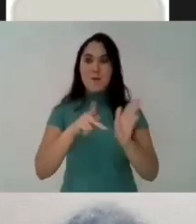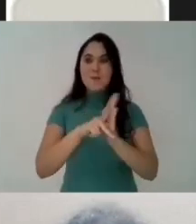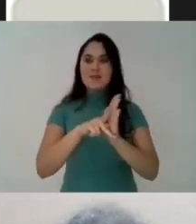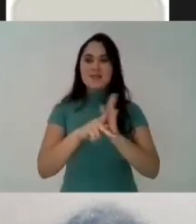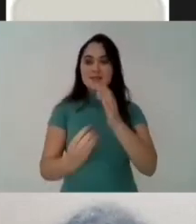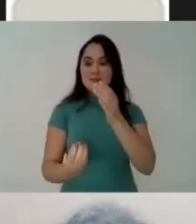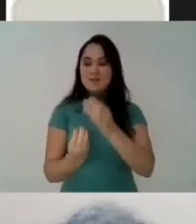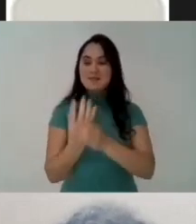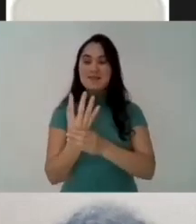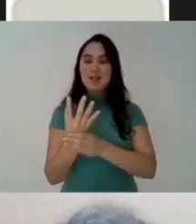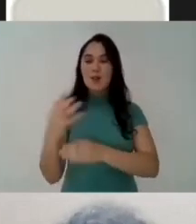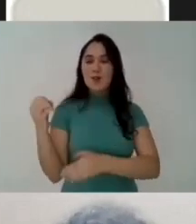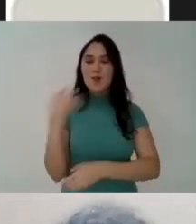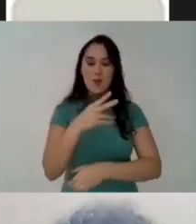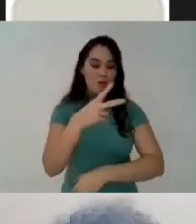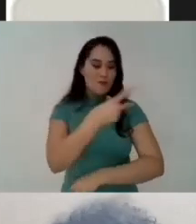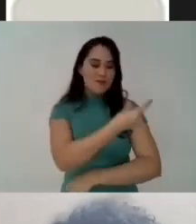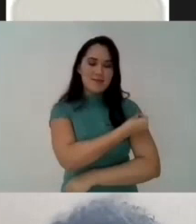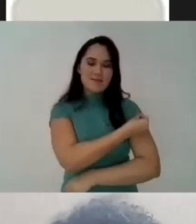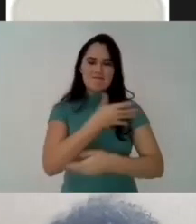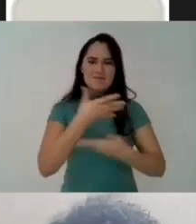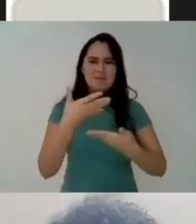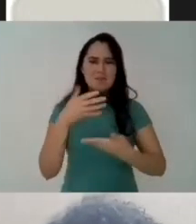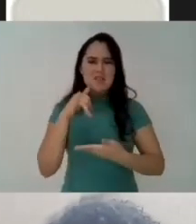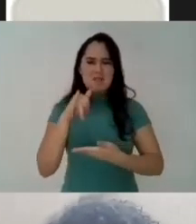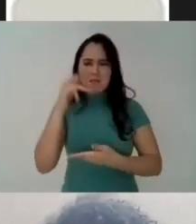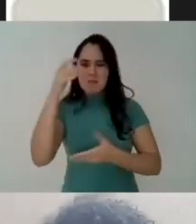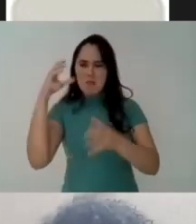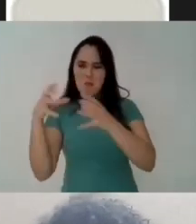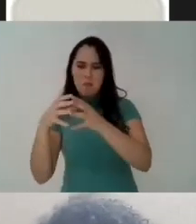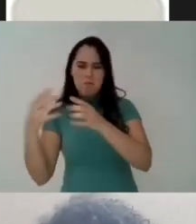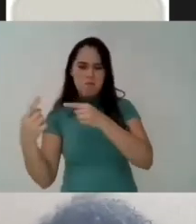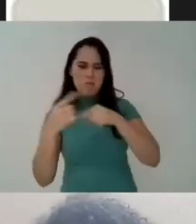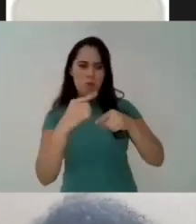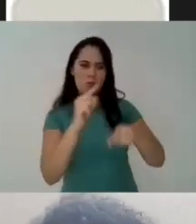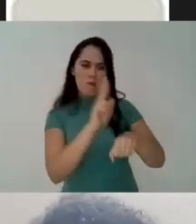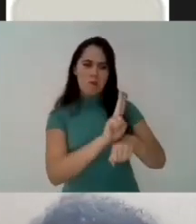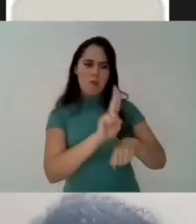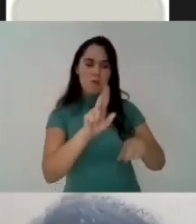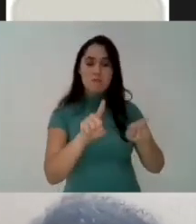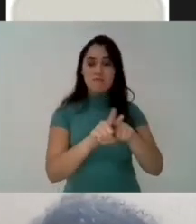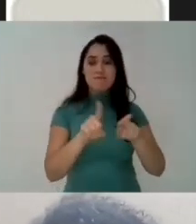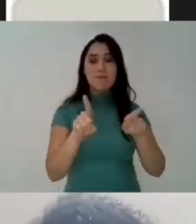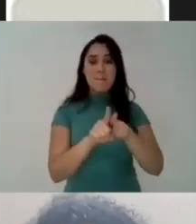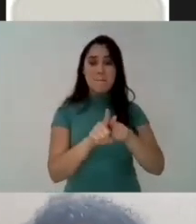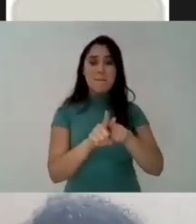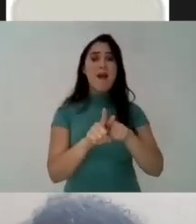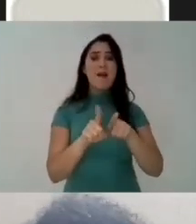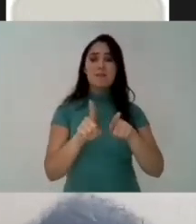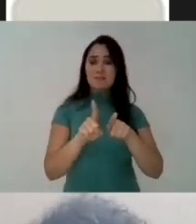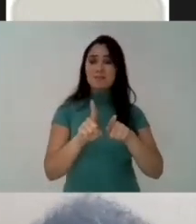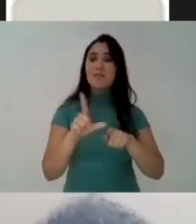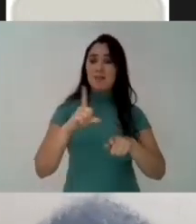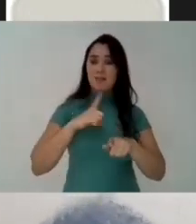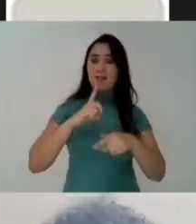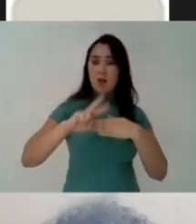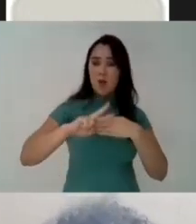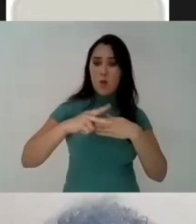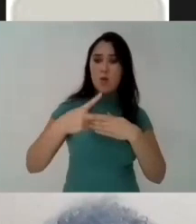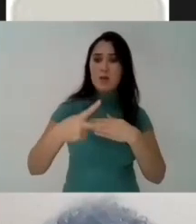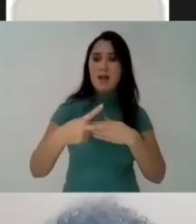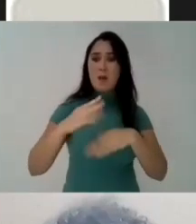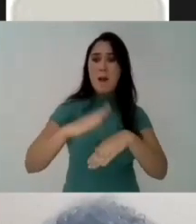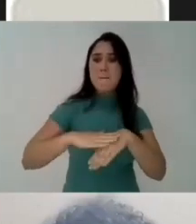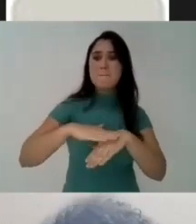against all this We have been organizing ourselves via the academic centers, the DCEs,